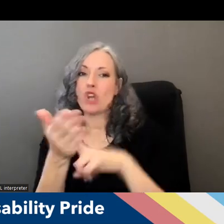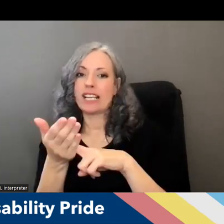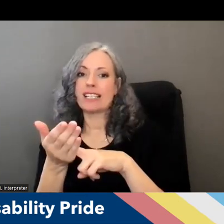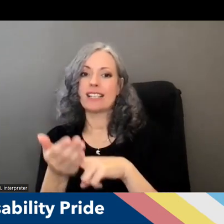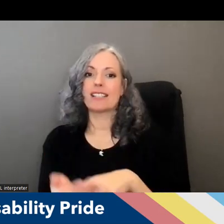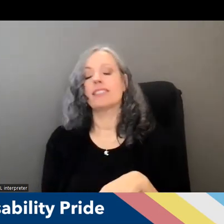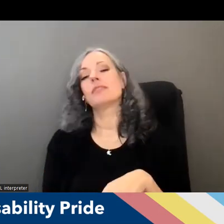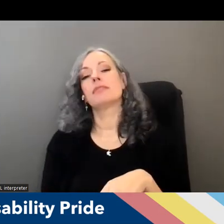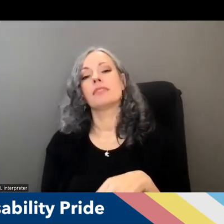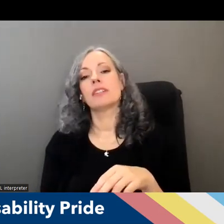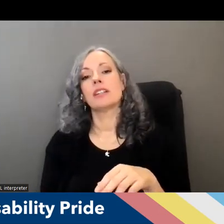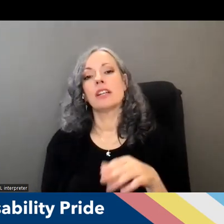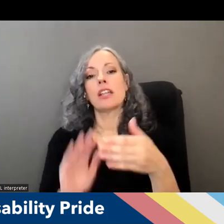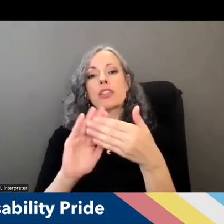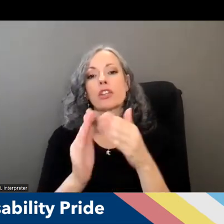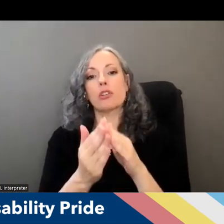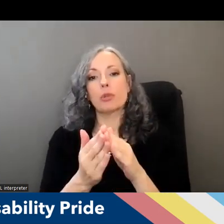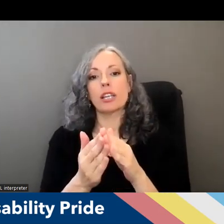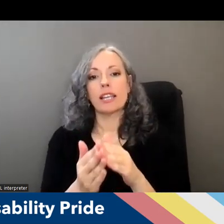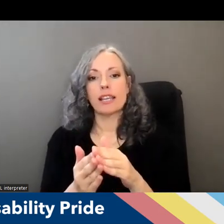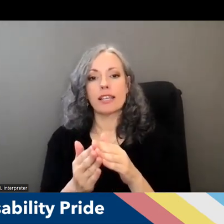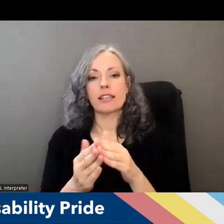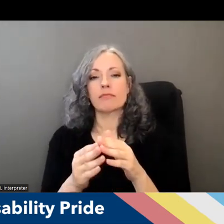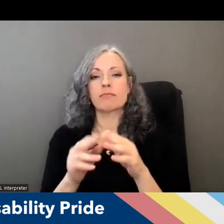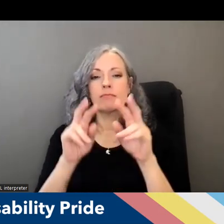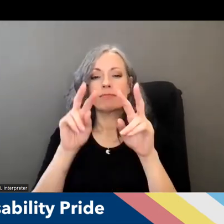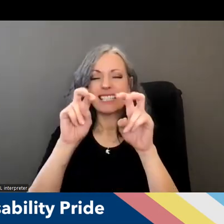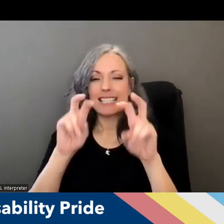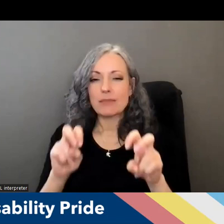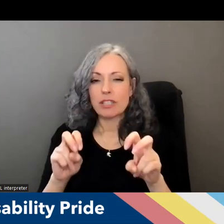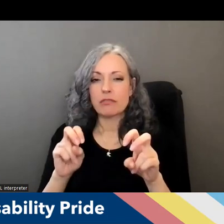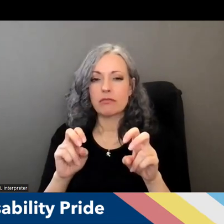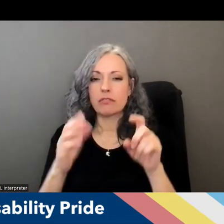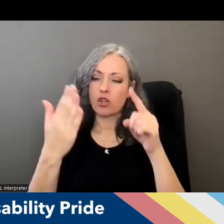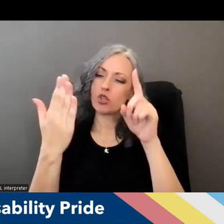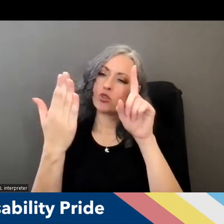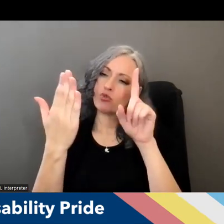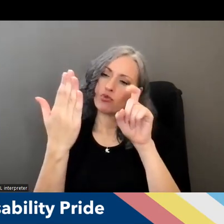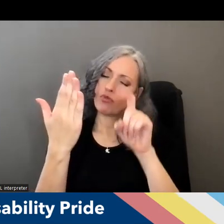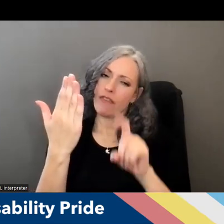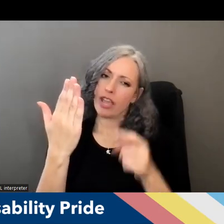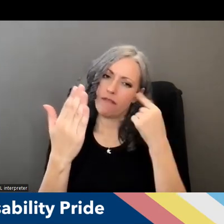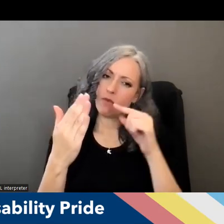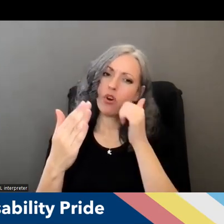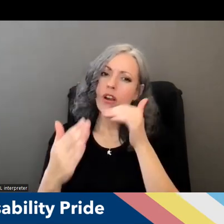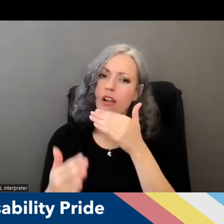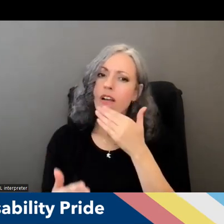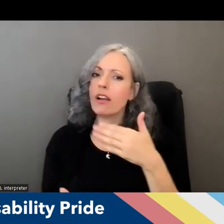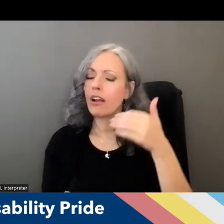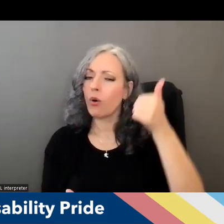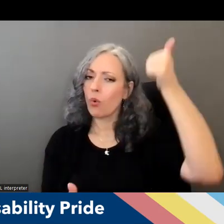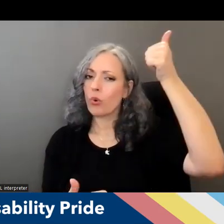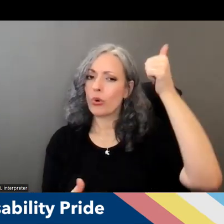the community assessment survey for older adults it is now underway this is a survey that is going